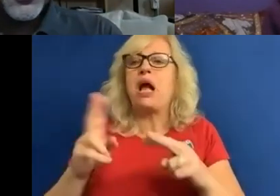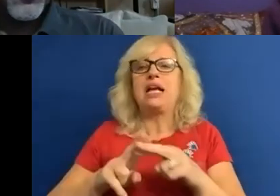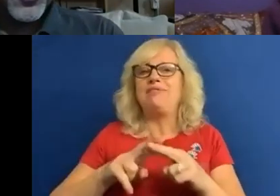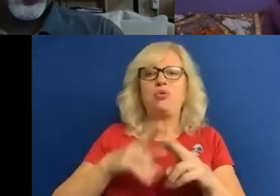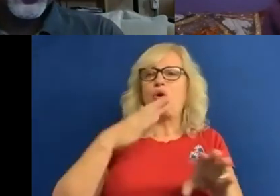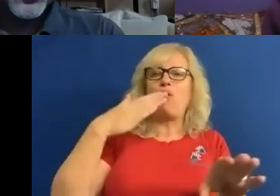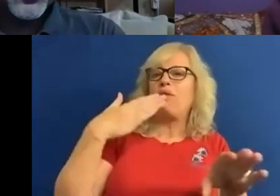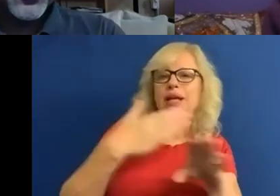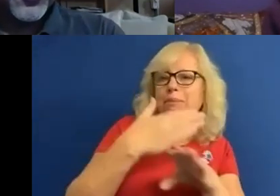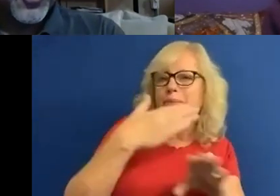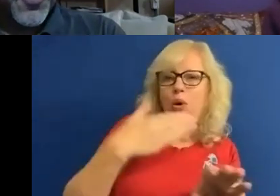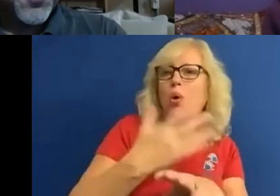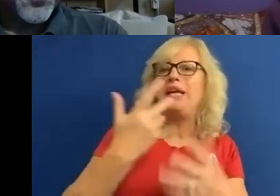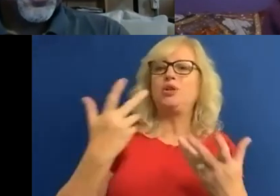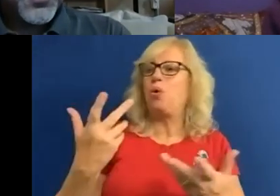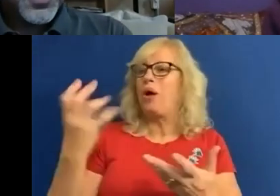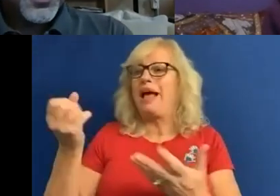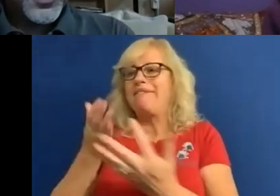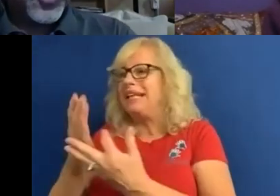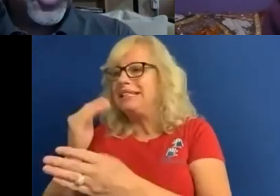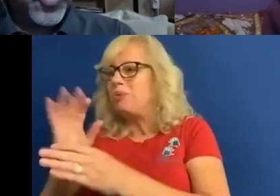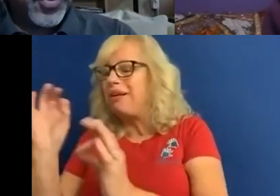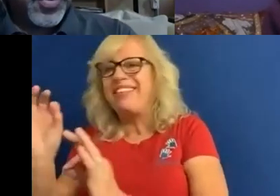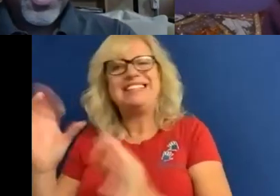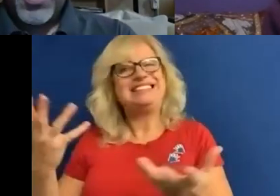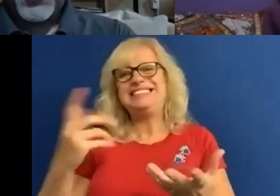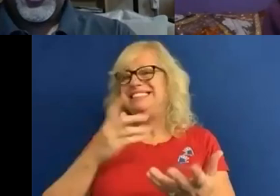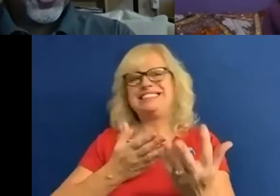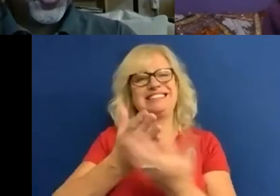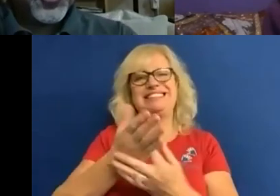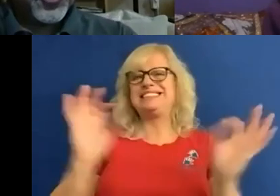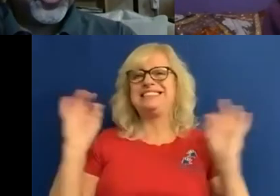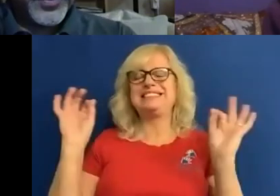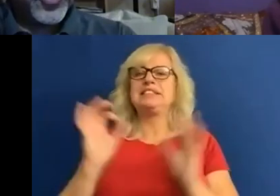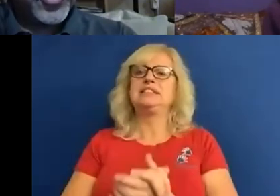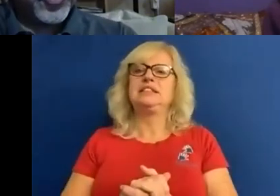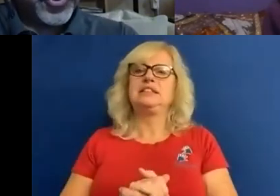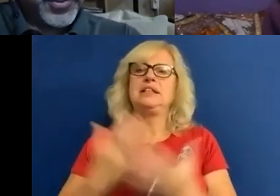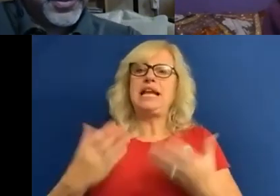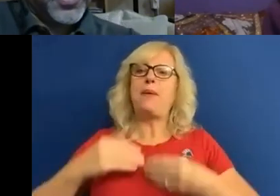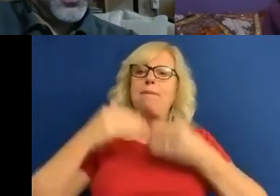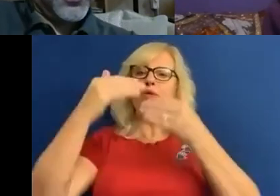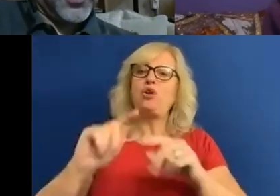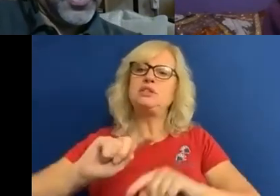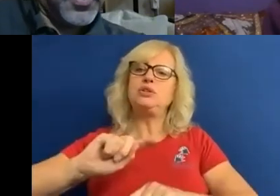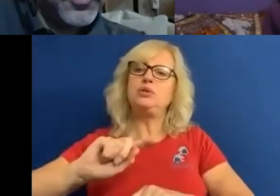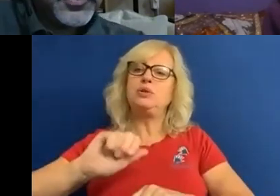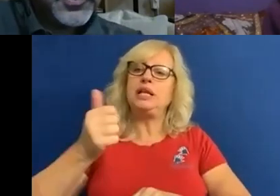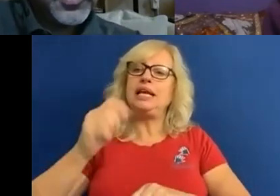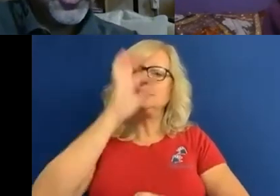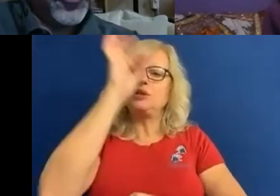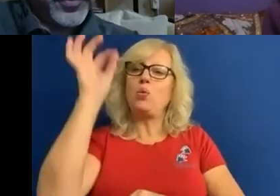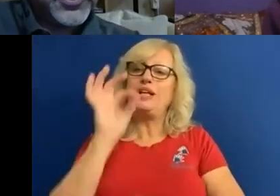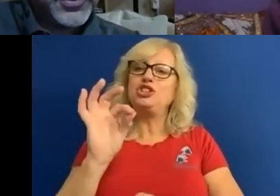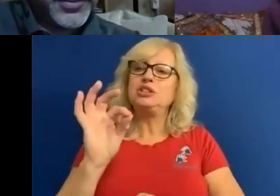easily available to you. So thank you. So I'm going to move on to the next question, which is so it